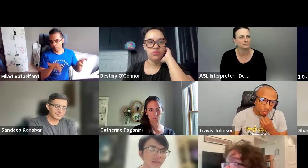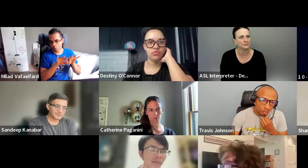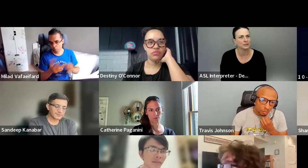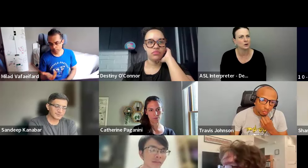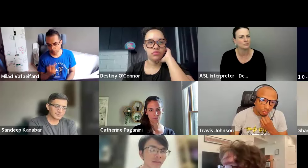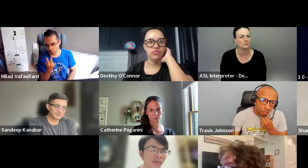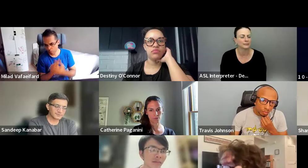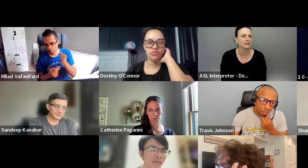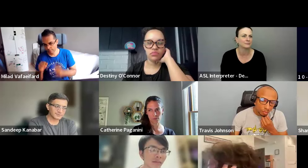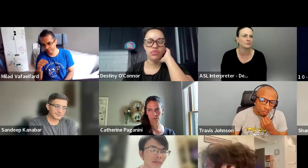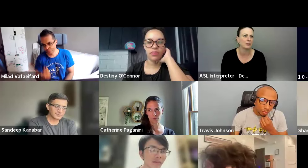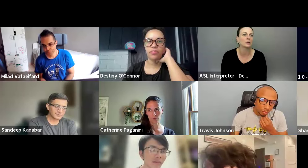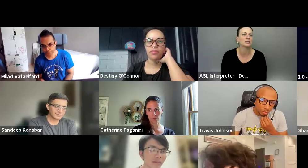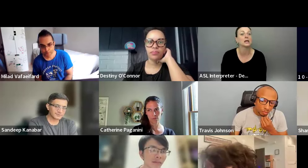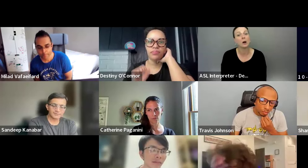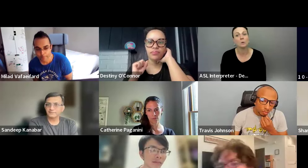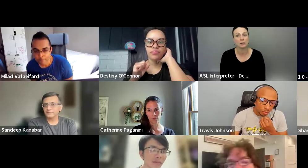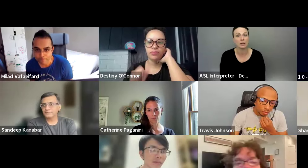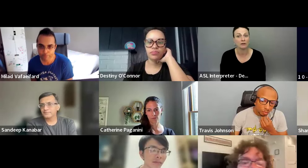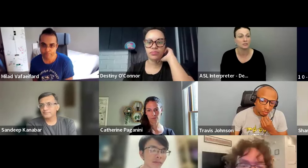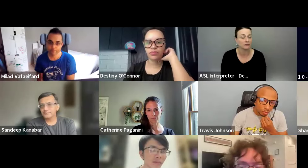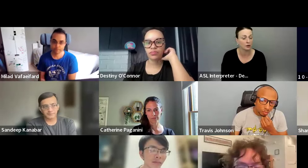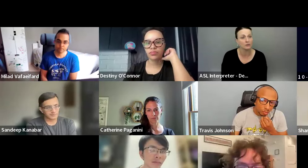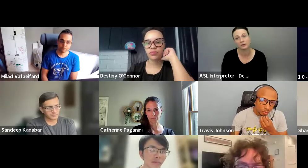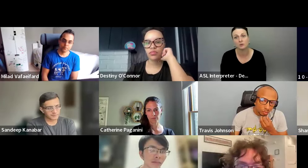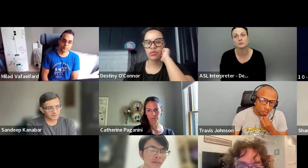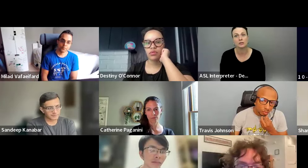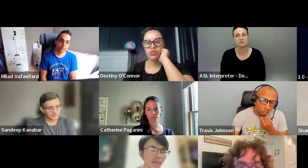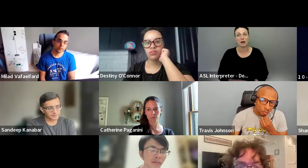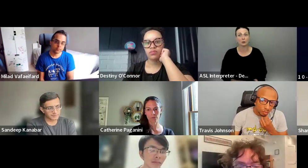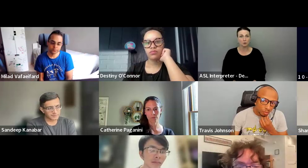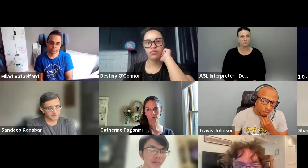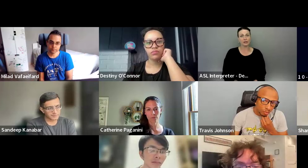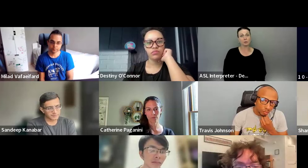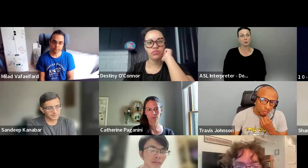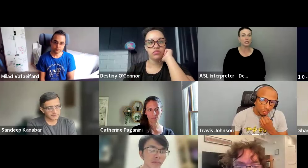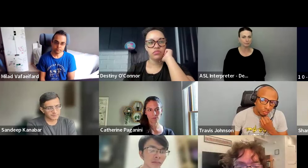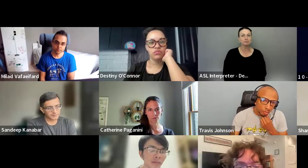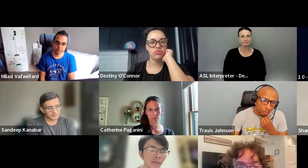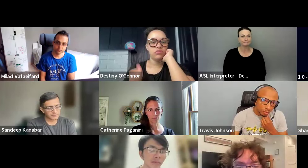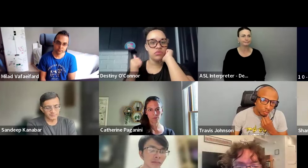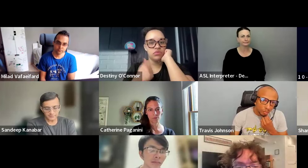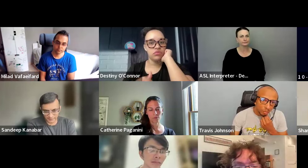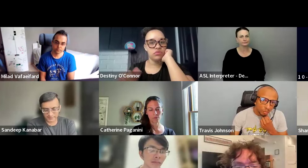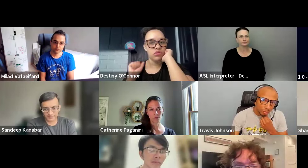you know, it, that people can see, oh, we have deaf and hard of hearing folks. need to value that community.